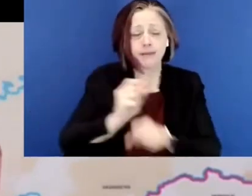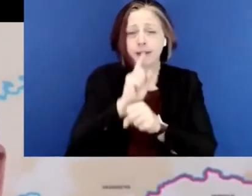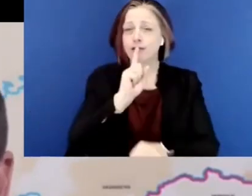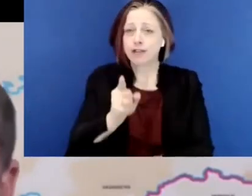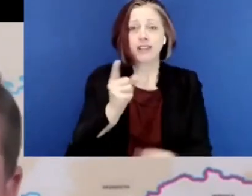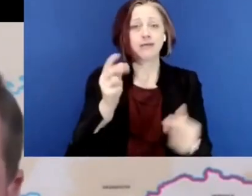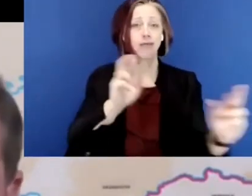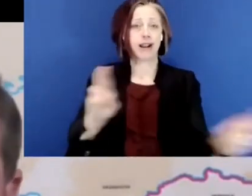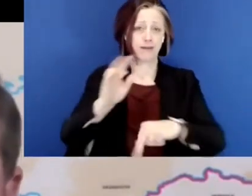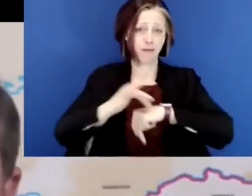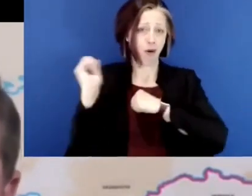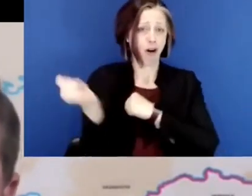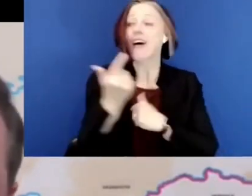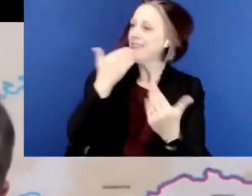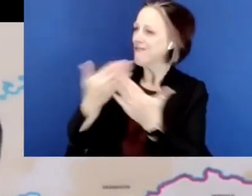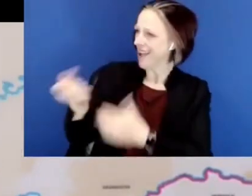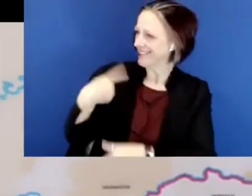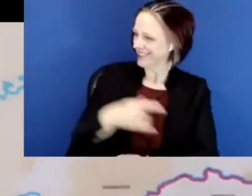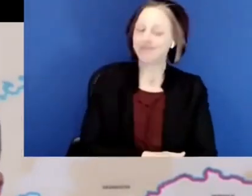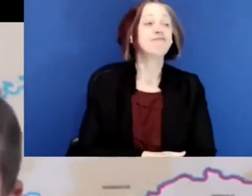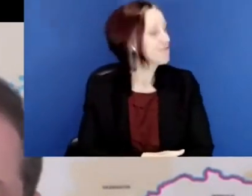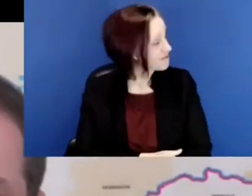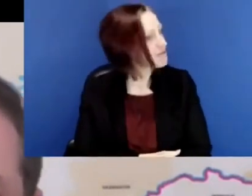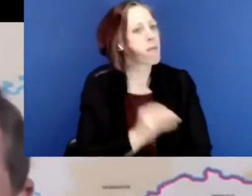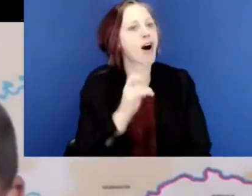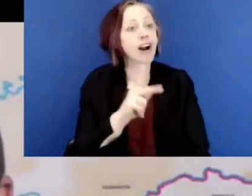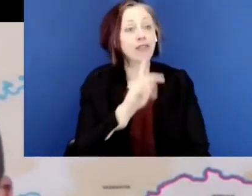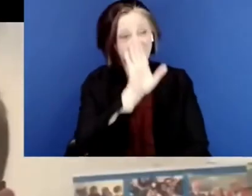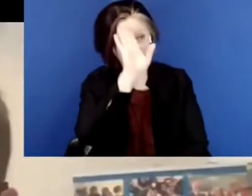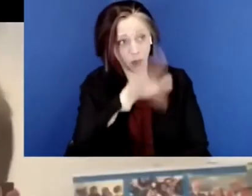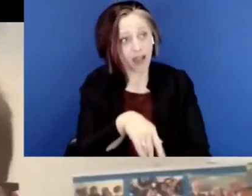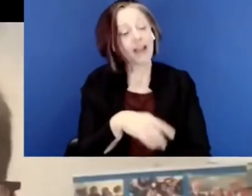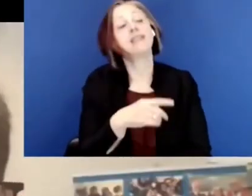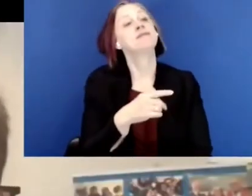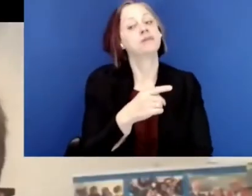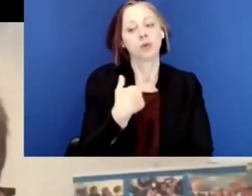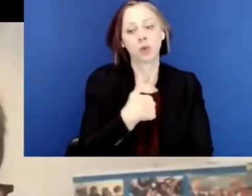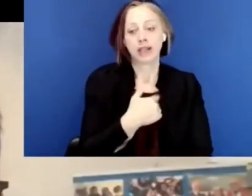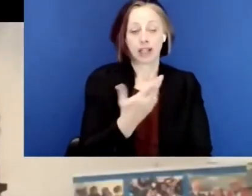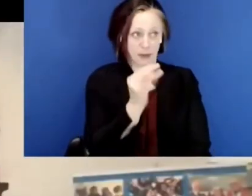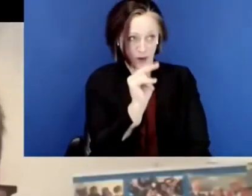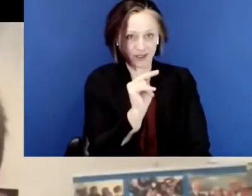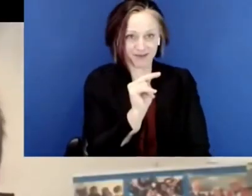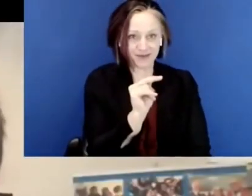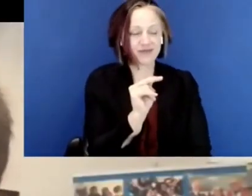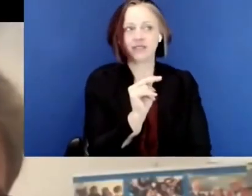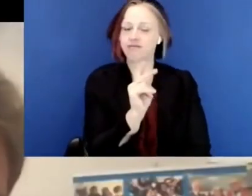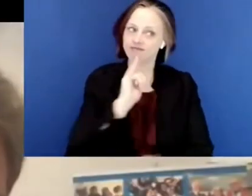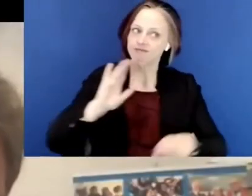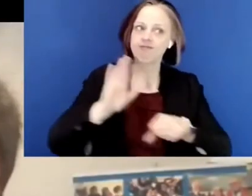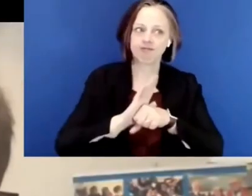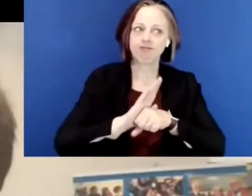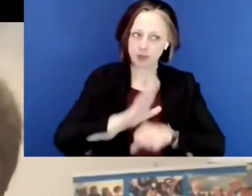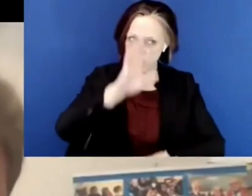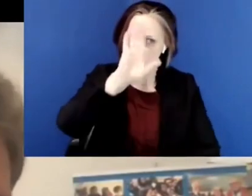opportunities in the United States are available to everyone. So thanks for asking. Yeah, and David, you know, we're, we're in